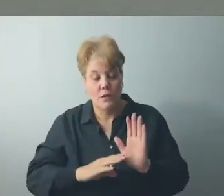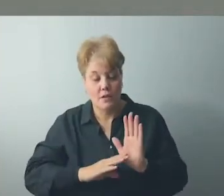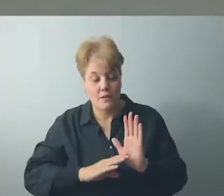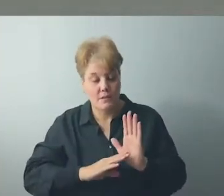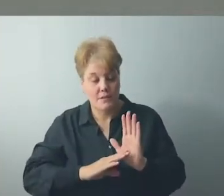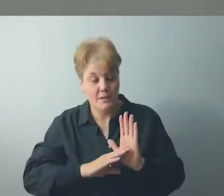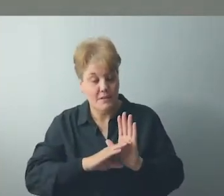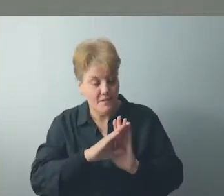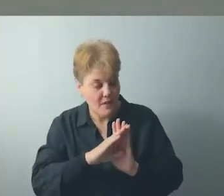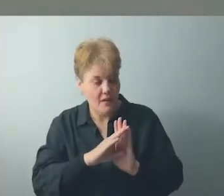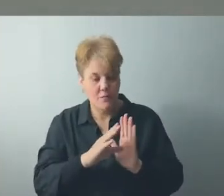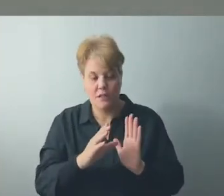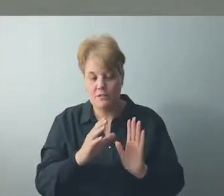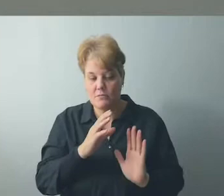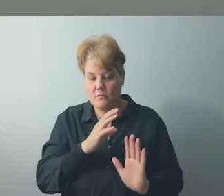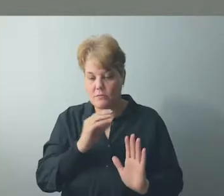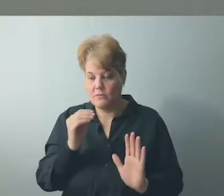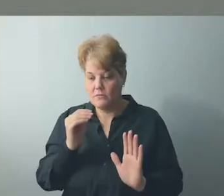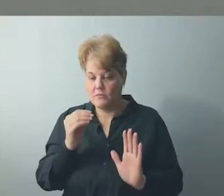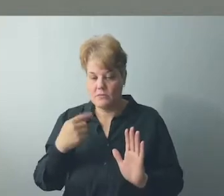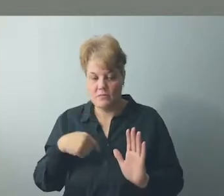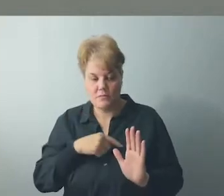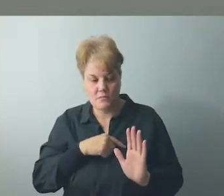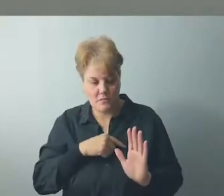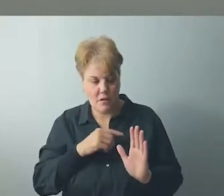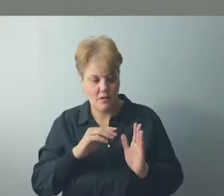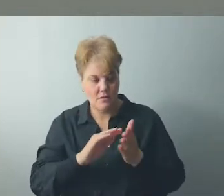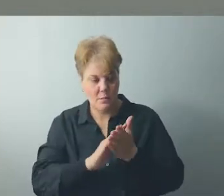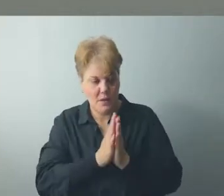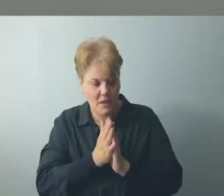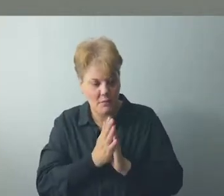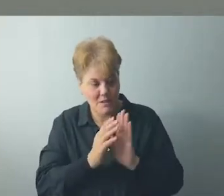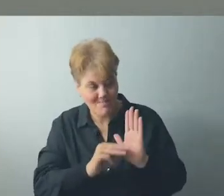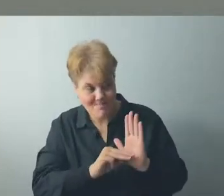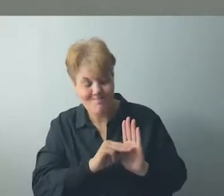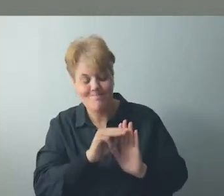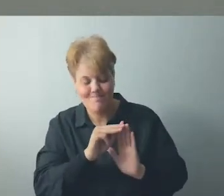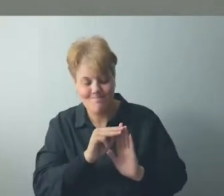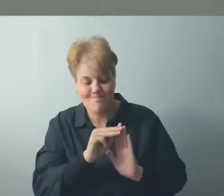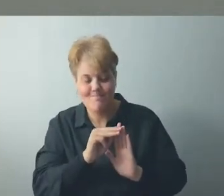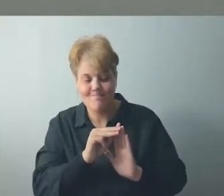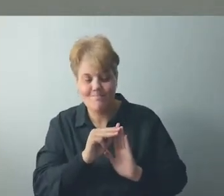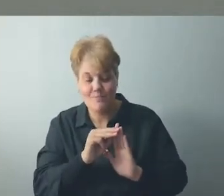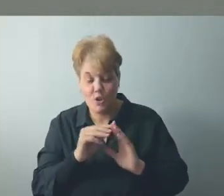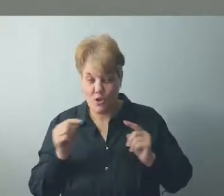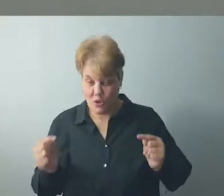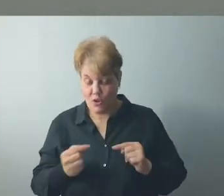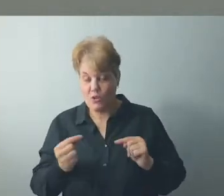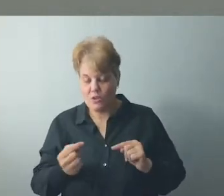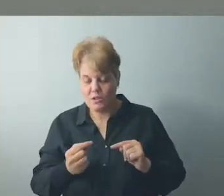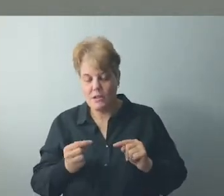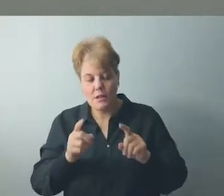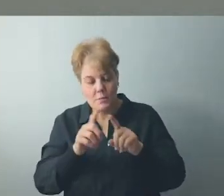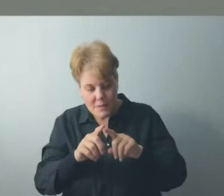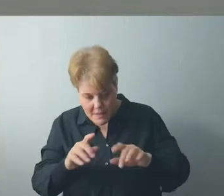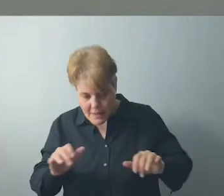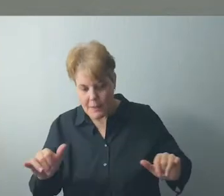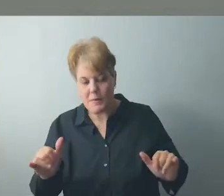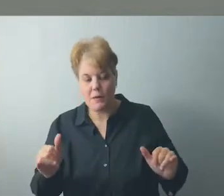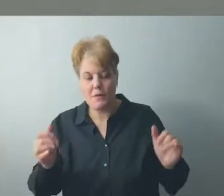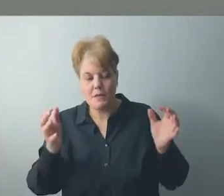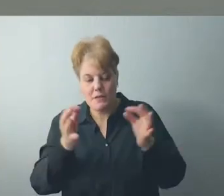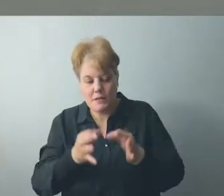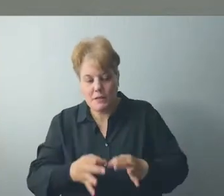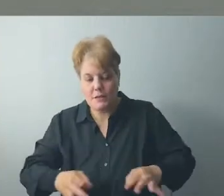This is part of our painful and historic growth as a nation, as well as an important principle of love that Jesus